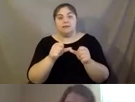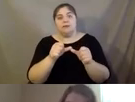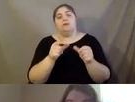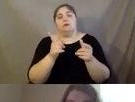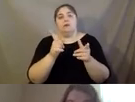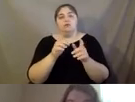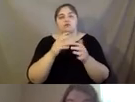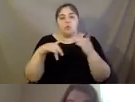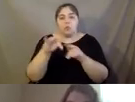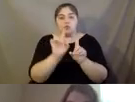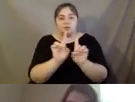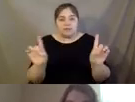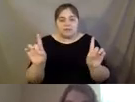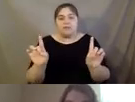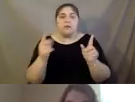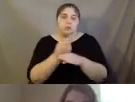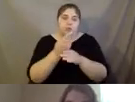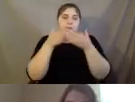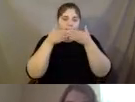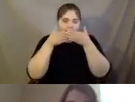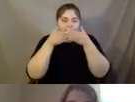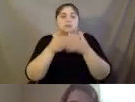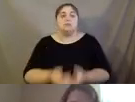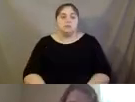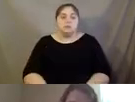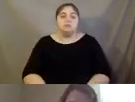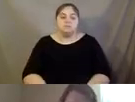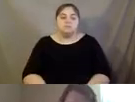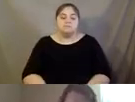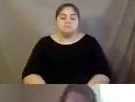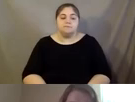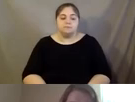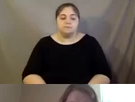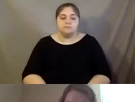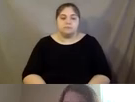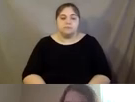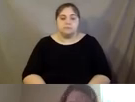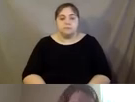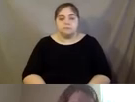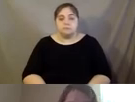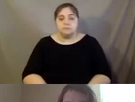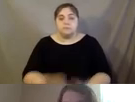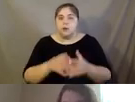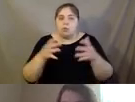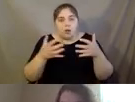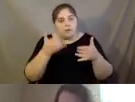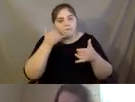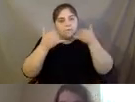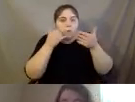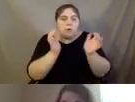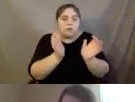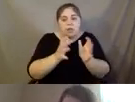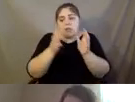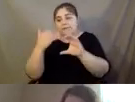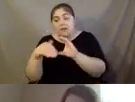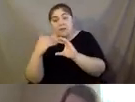gathering for people who are comfortable. Um, but certainly it's taken a lot of phone conversations, a lot of emails,